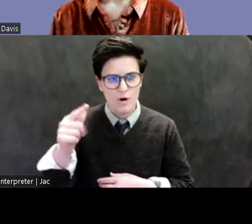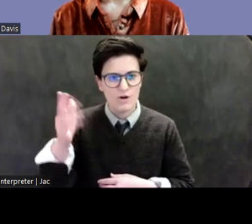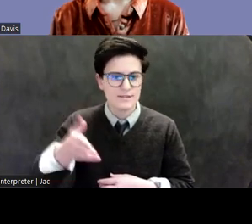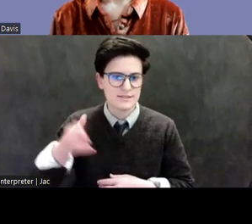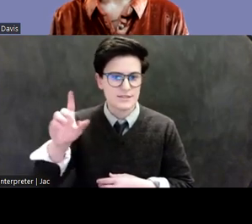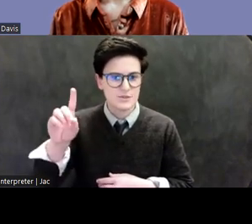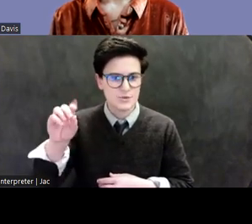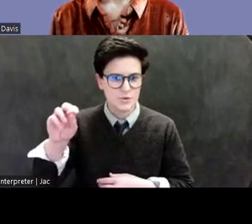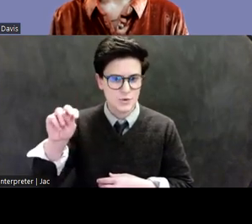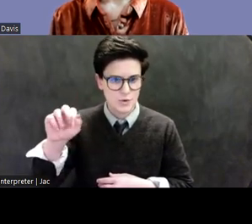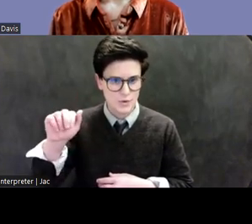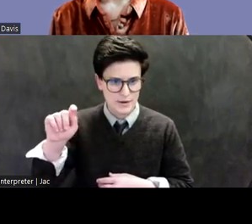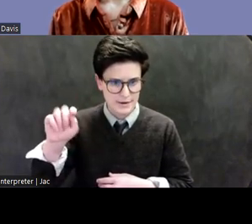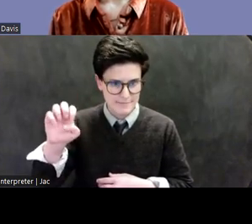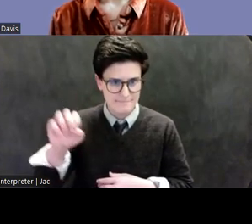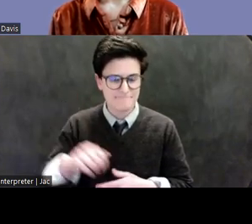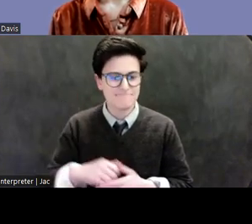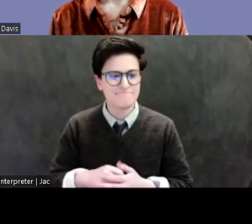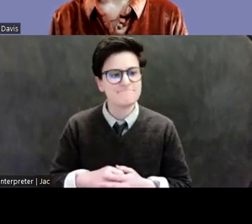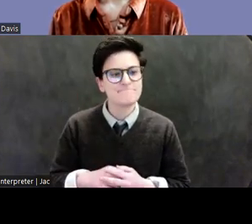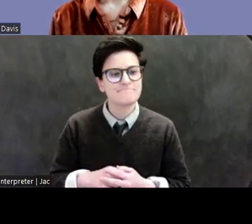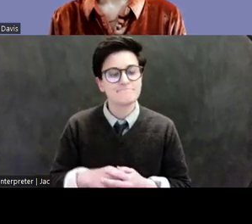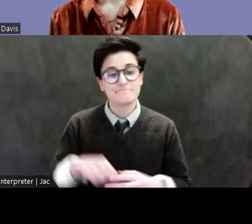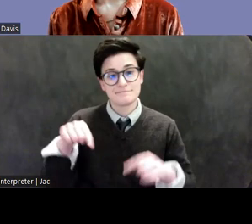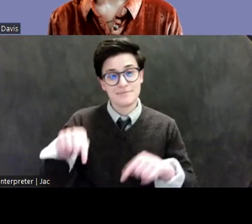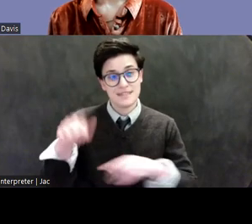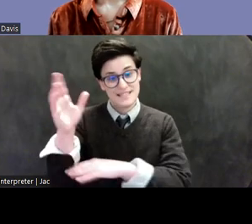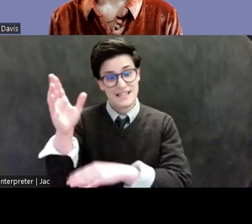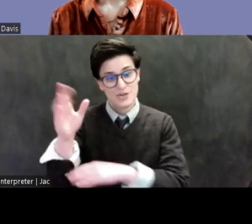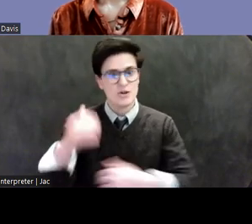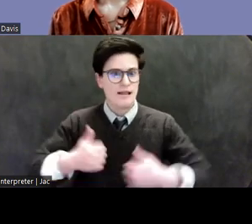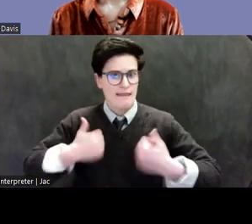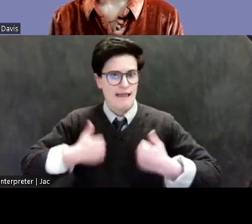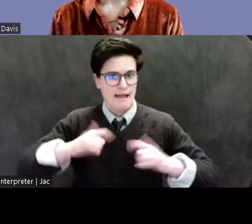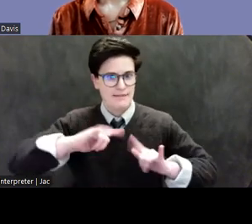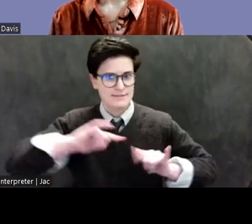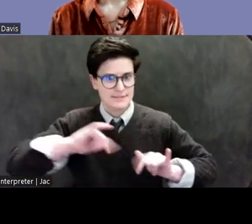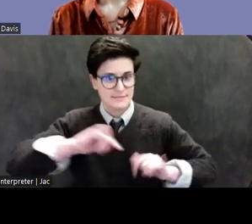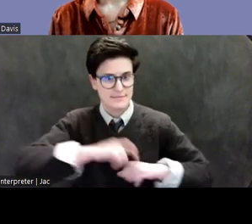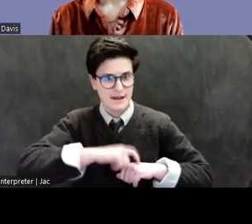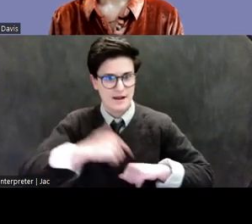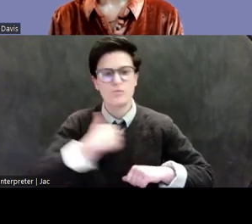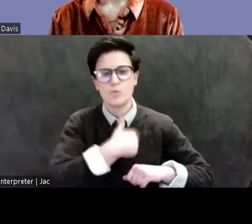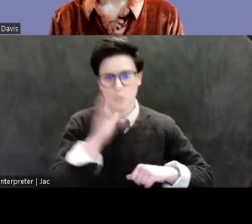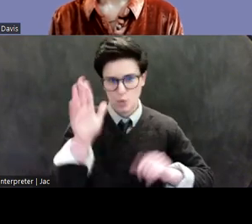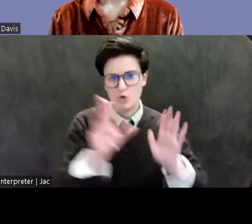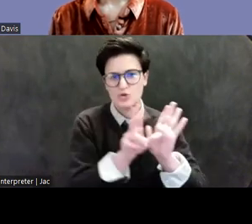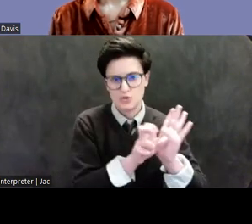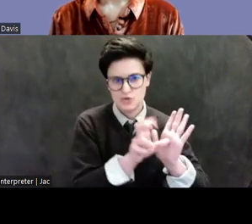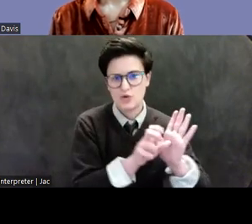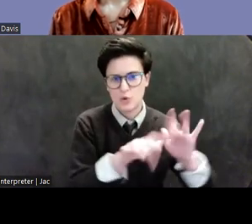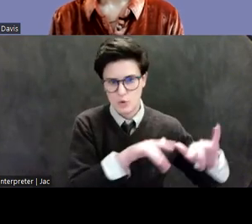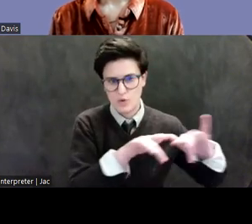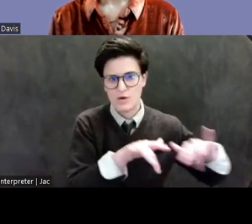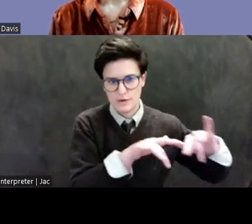Okay, just a couple of notes. The lecture is a live presentation. We are recording it, but we please ask that you do not. We respect